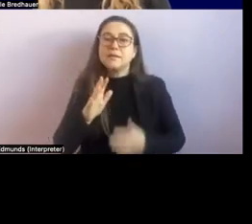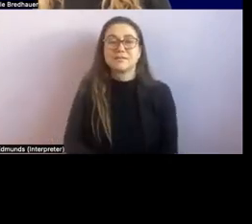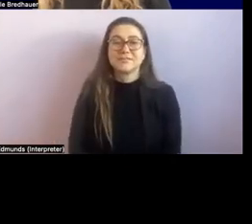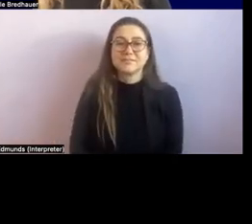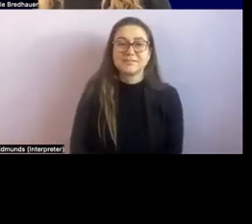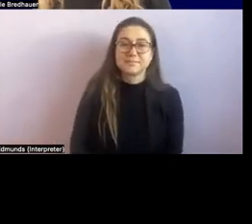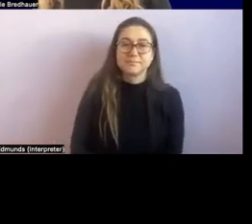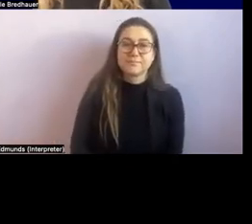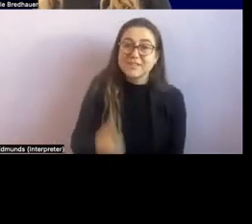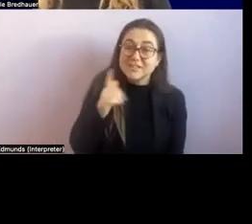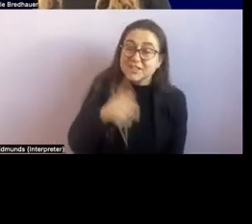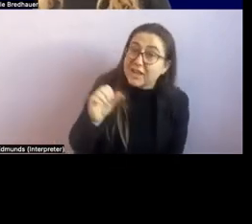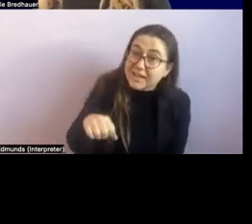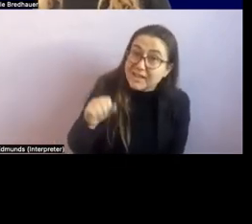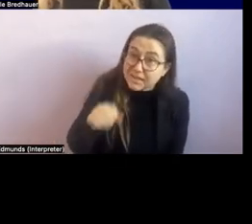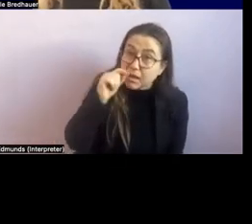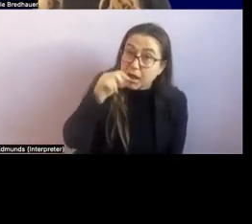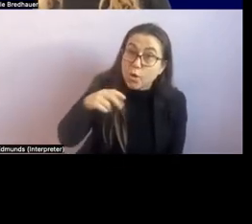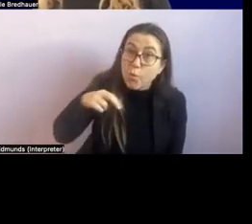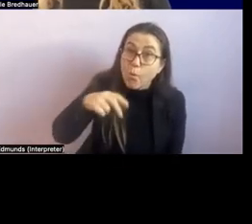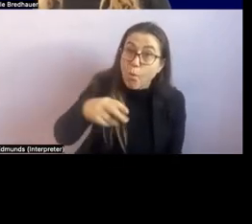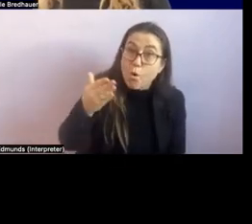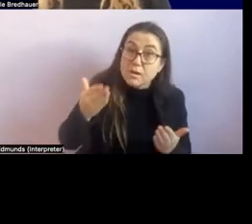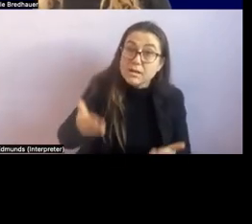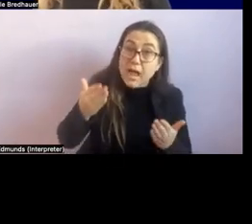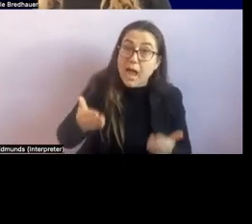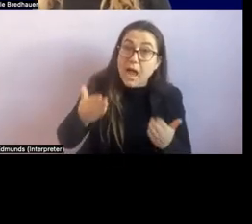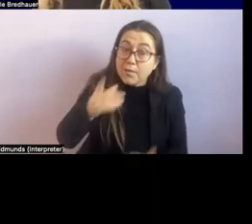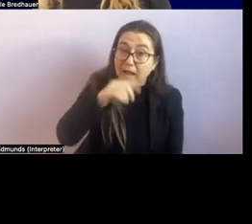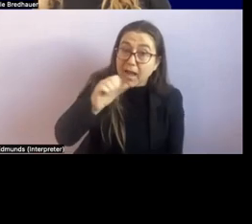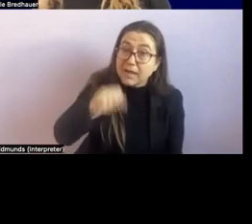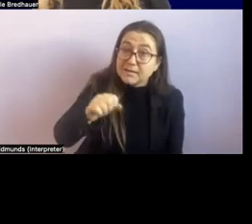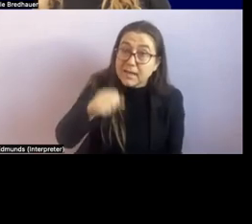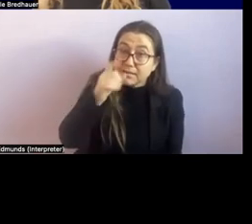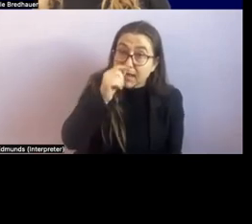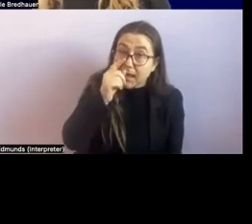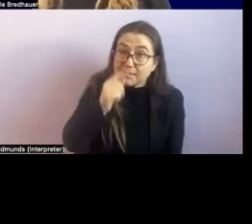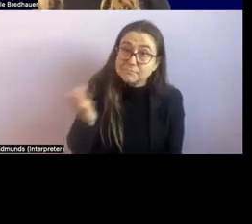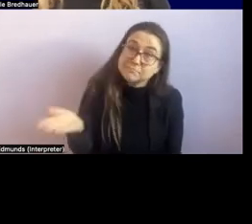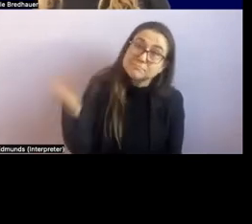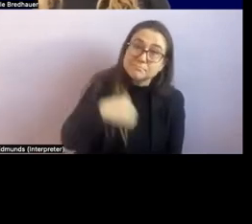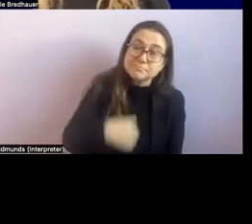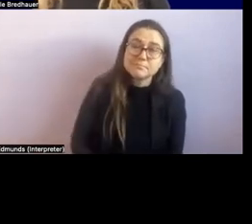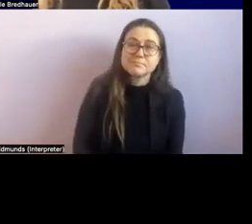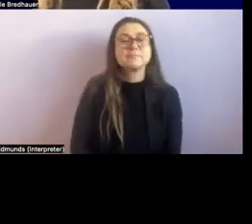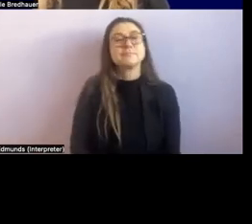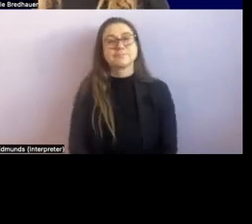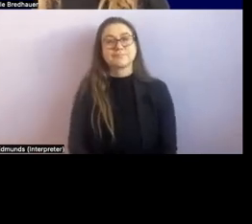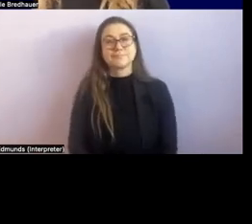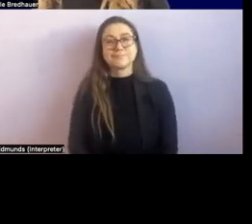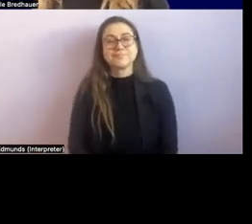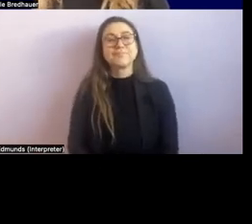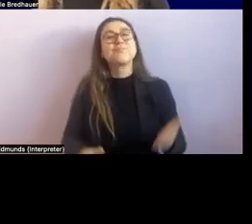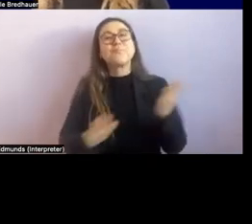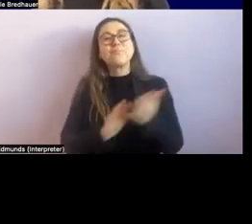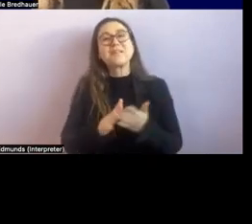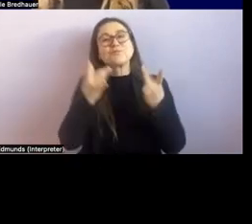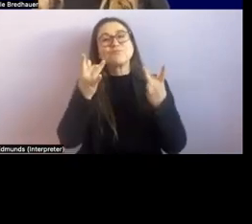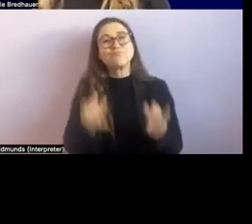we can go walking now yes yep let's go and she's ready to move on